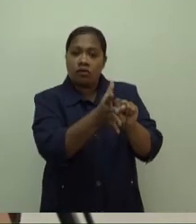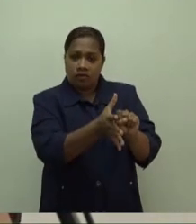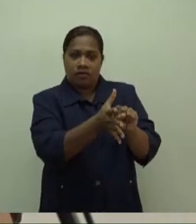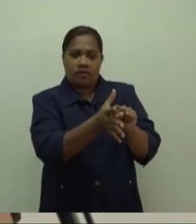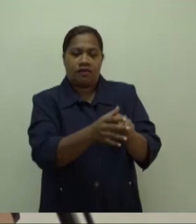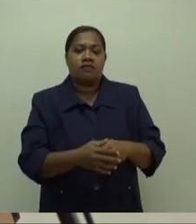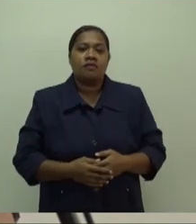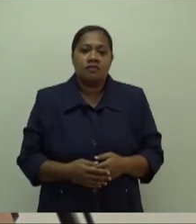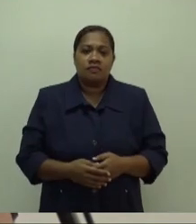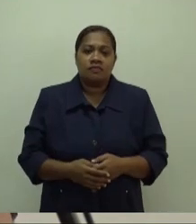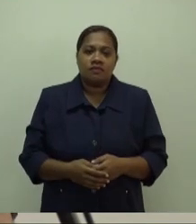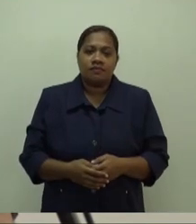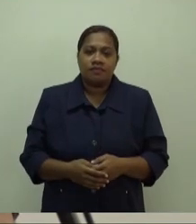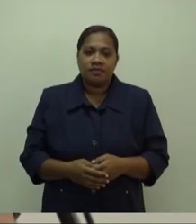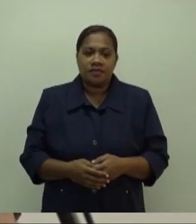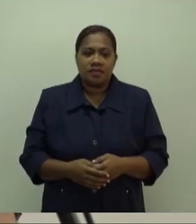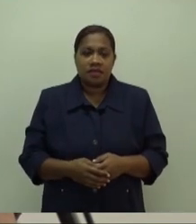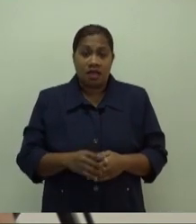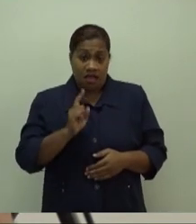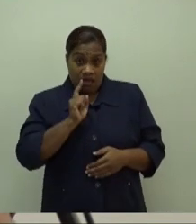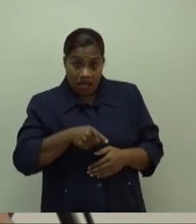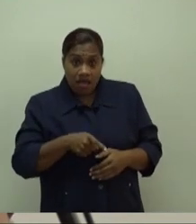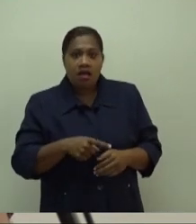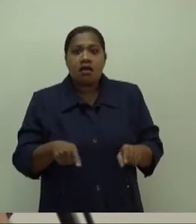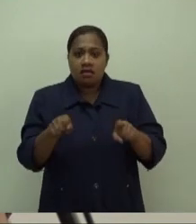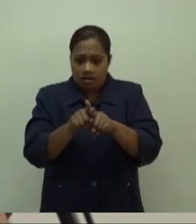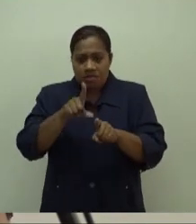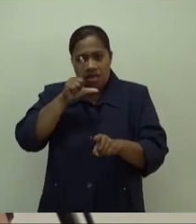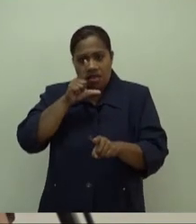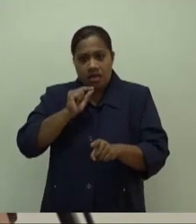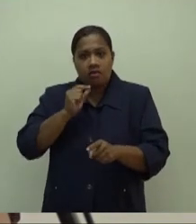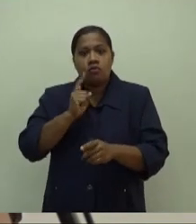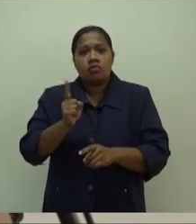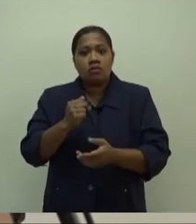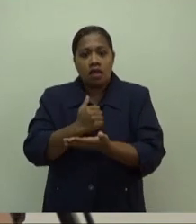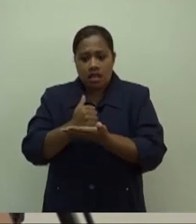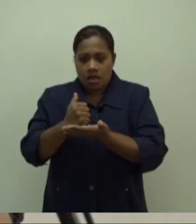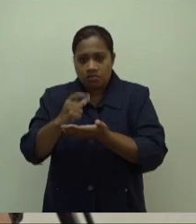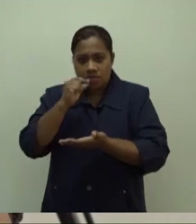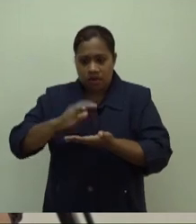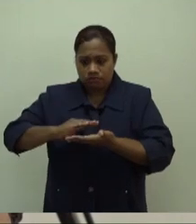And not only that, it can inflict a higher toll on our society than the virus ever could.